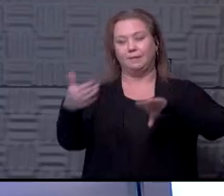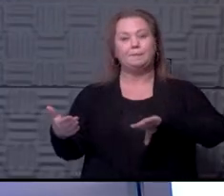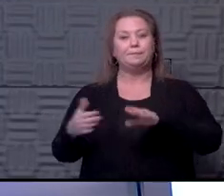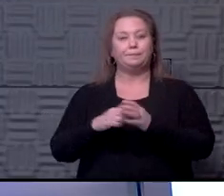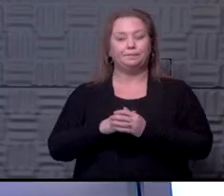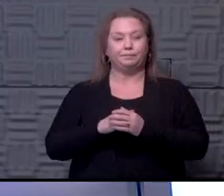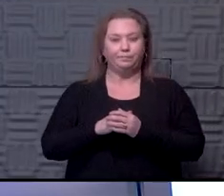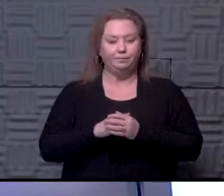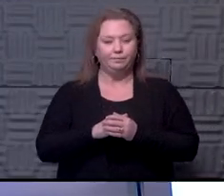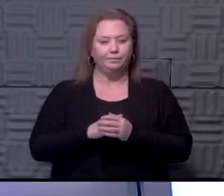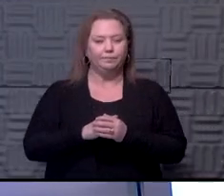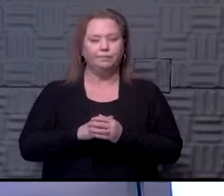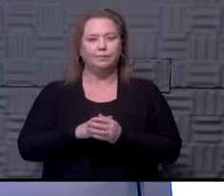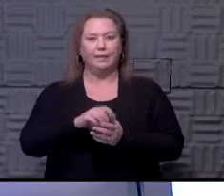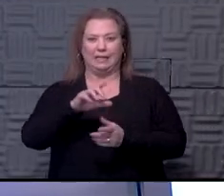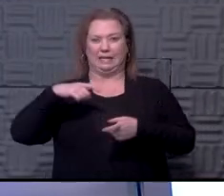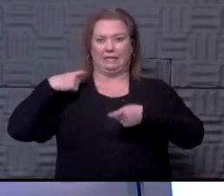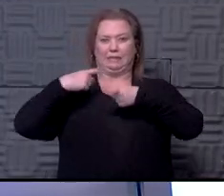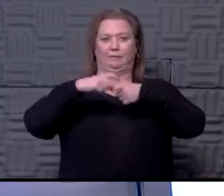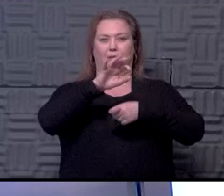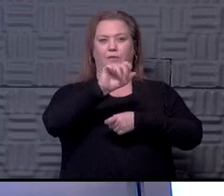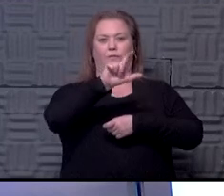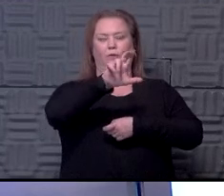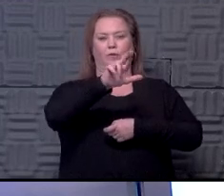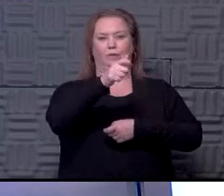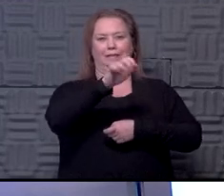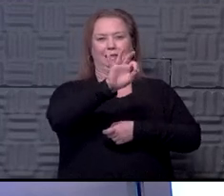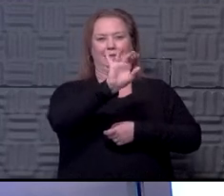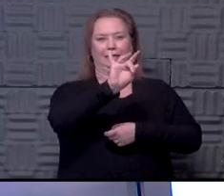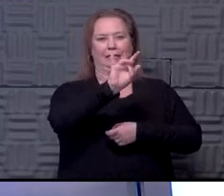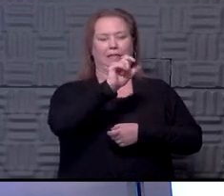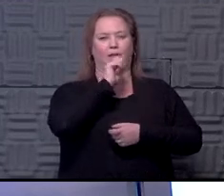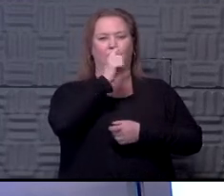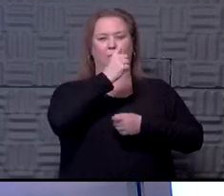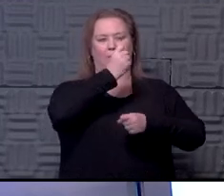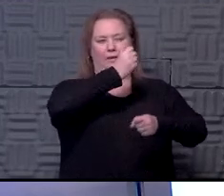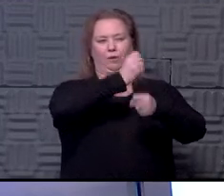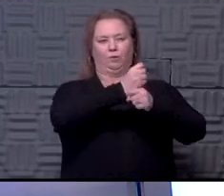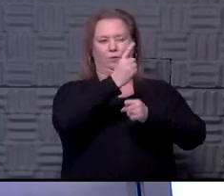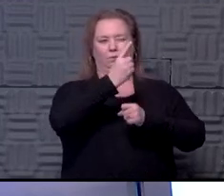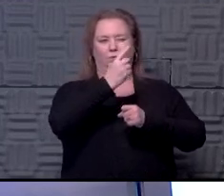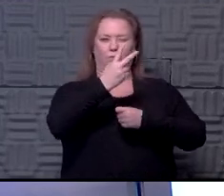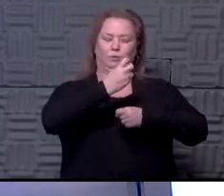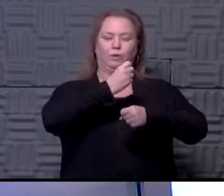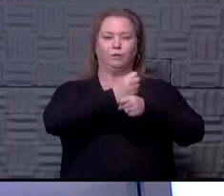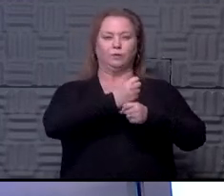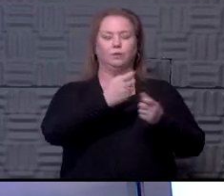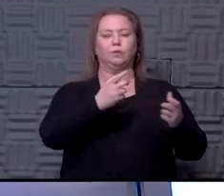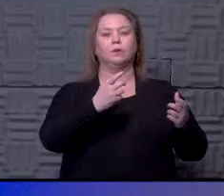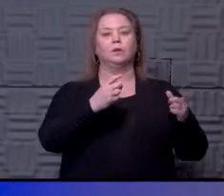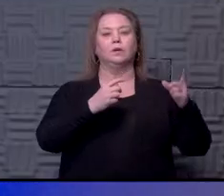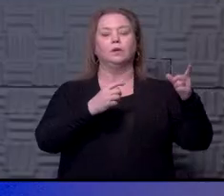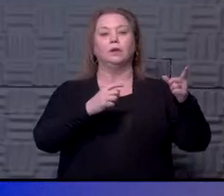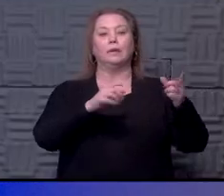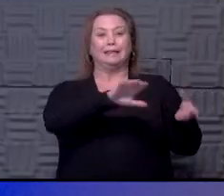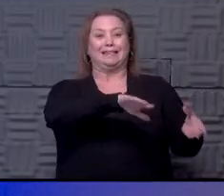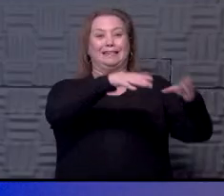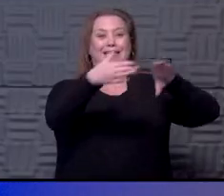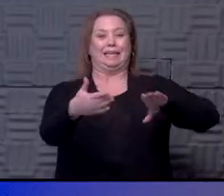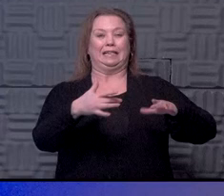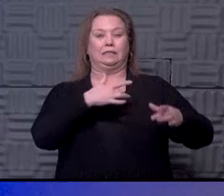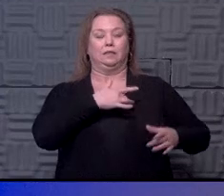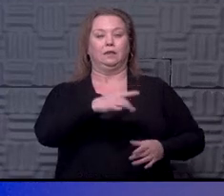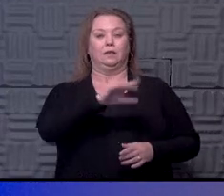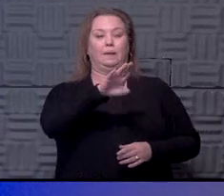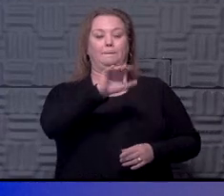from the influenza in 1918, which, again, I think it was more than just one calendar year. Also, a large proportion of those deaths were due to probably